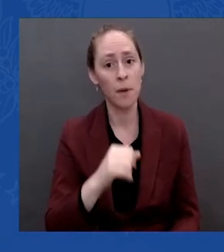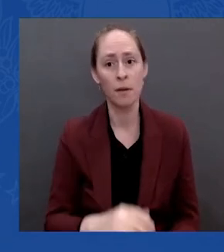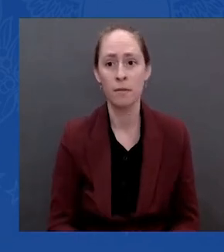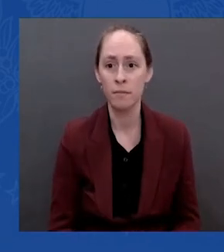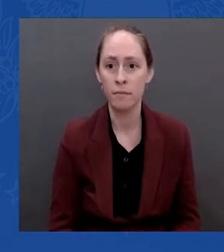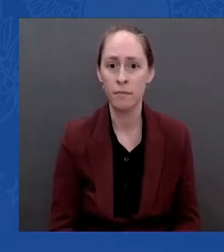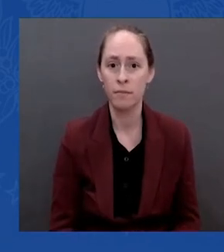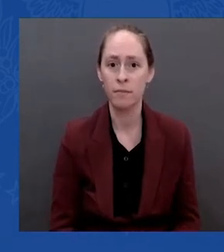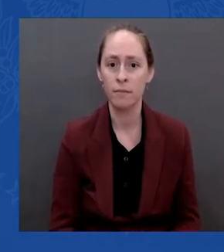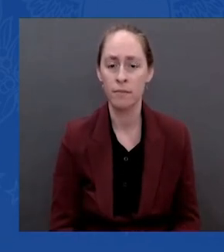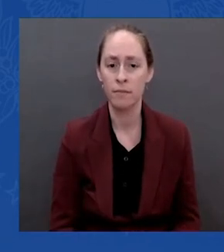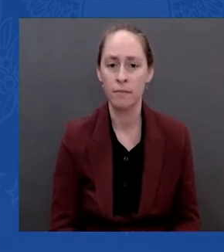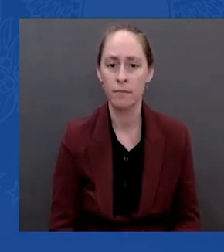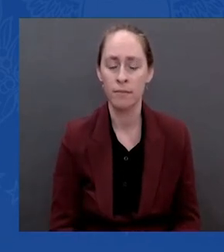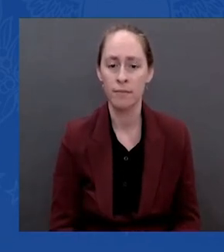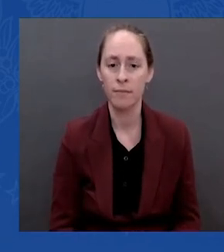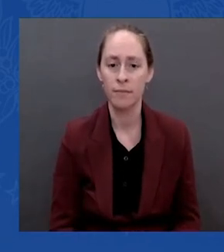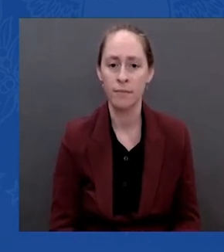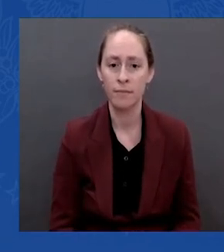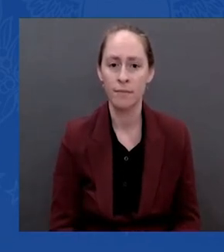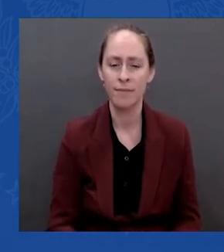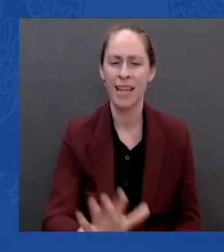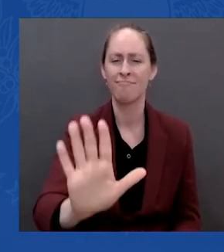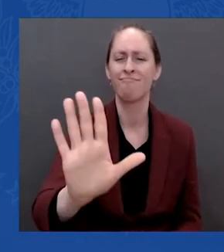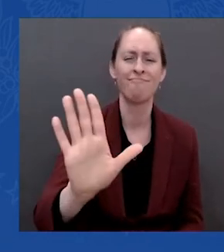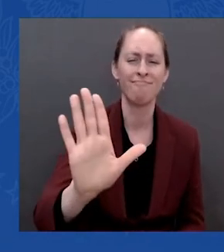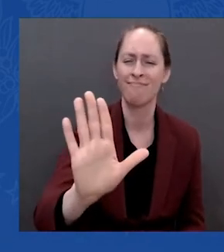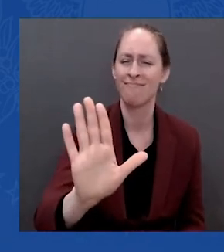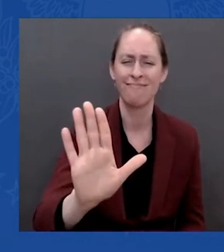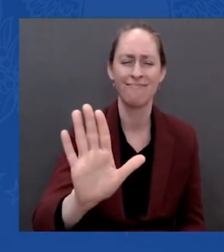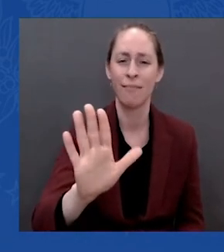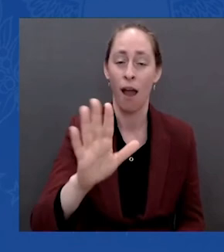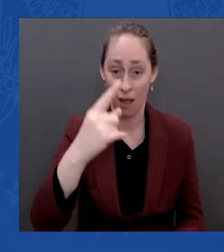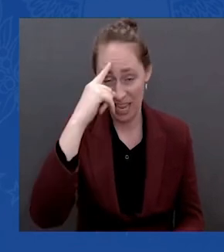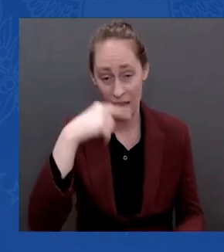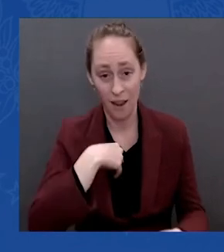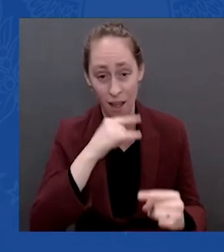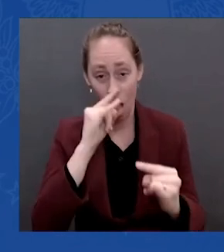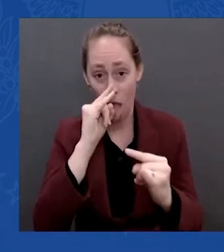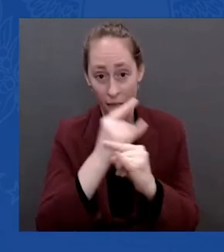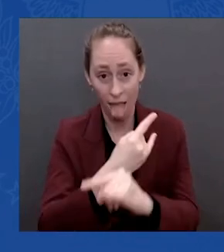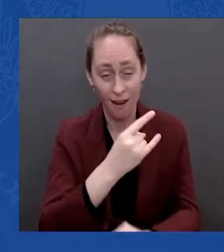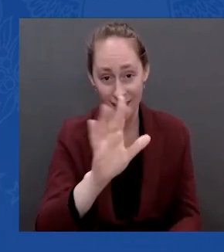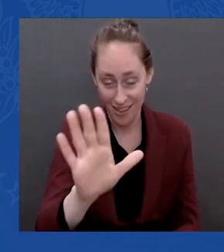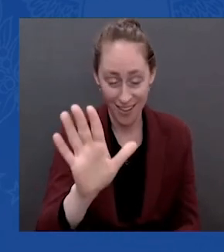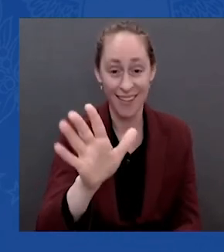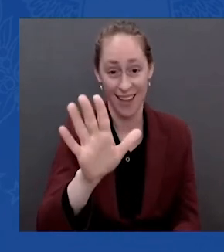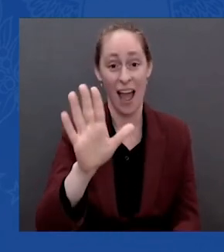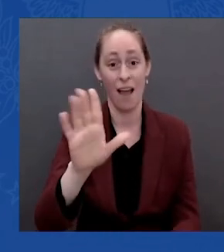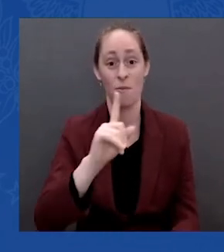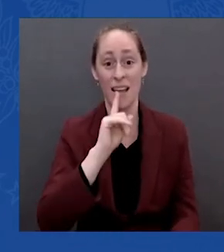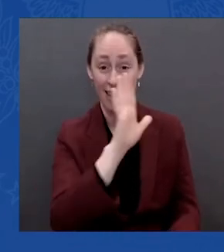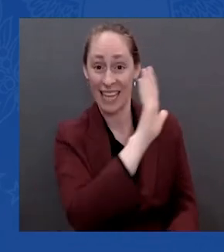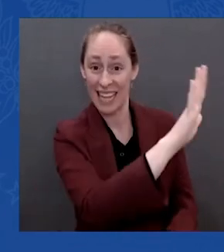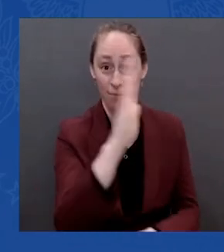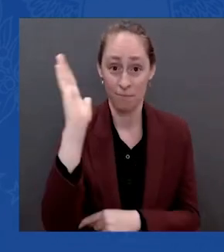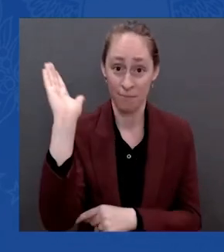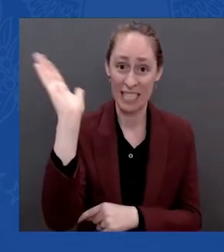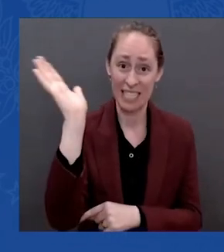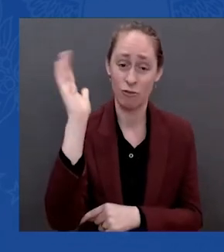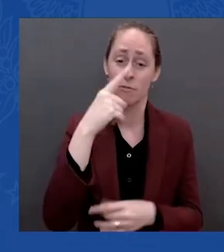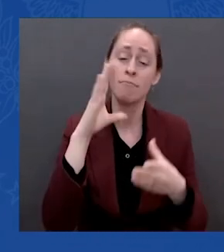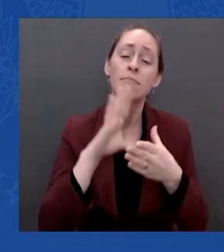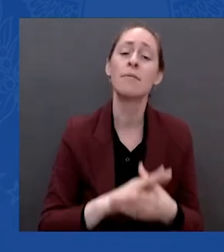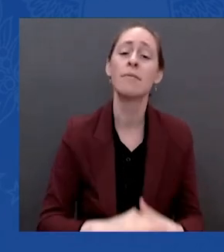The you heard the speech he made, almost an hour's worth of speeches, why he was going into Ukraine. He has much larger